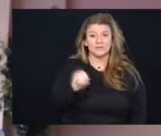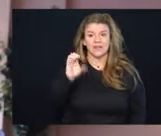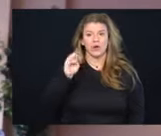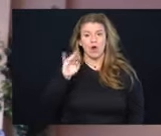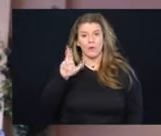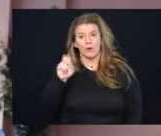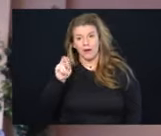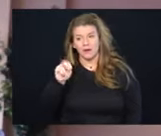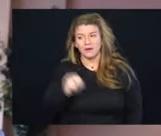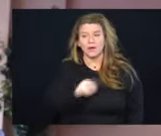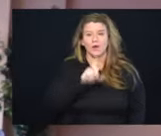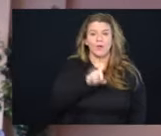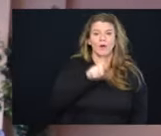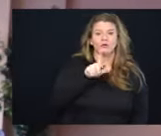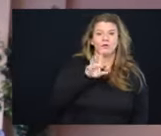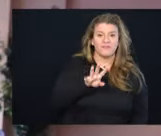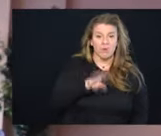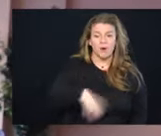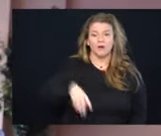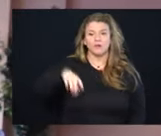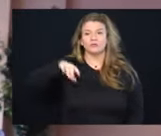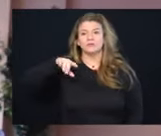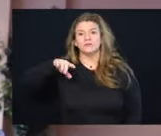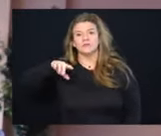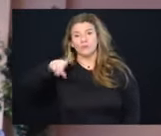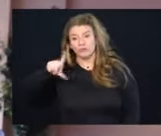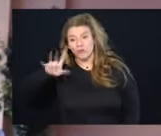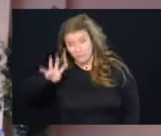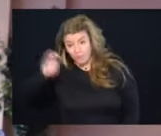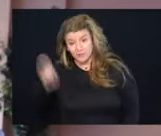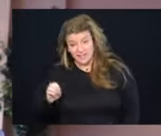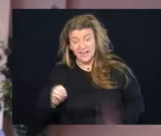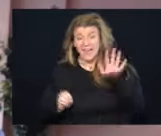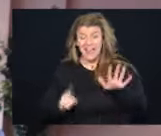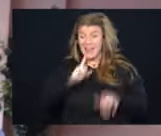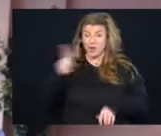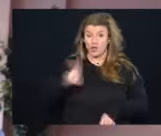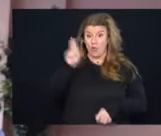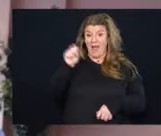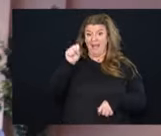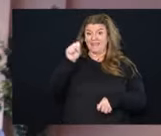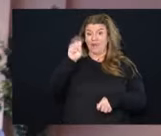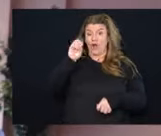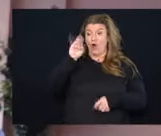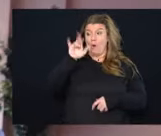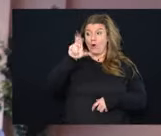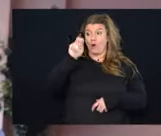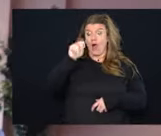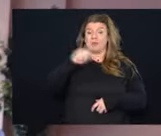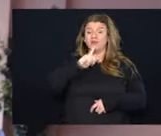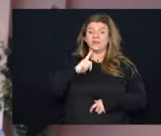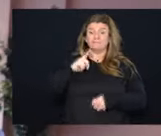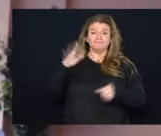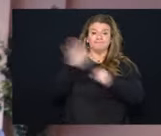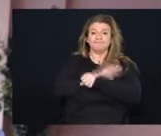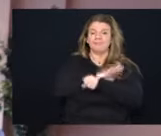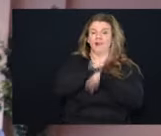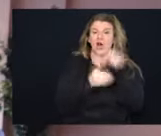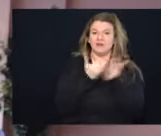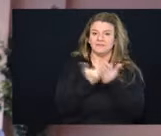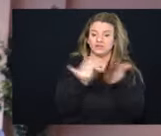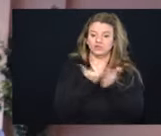124, 94% Omicron in the U S Omicron accounts for almost all of the new cases now.